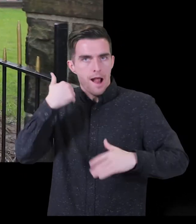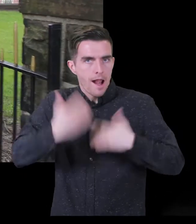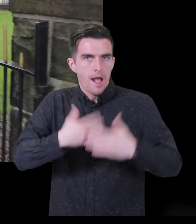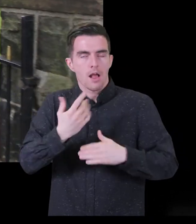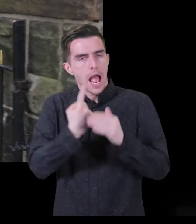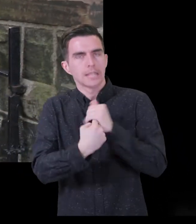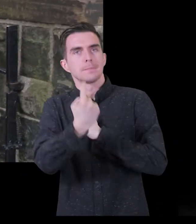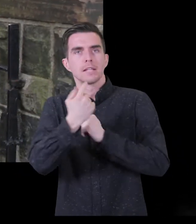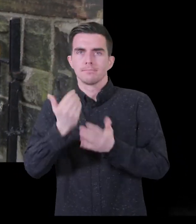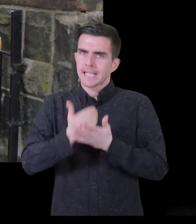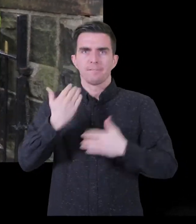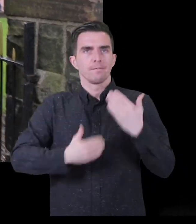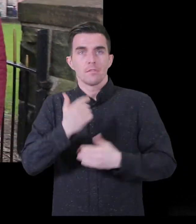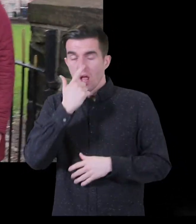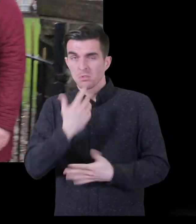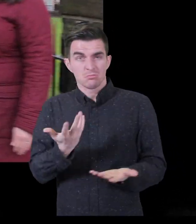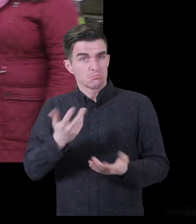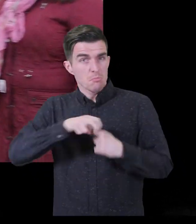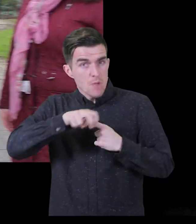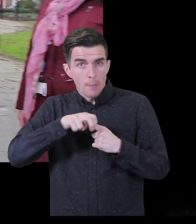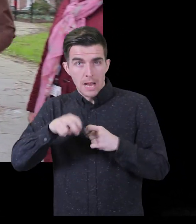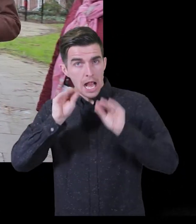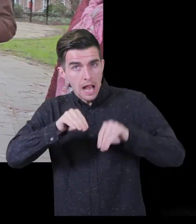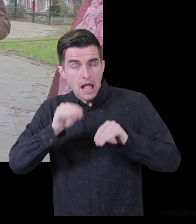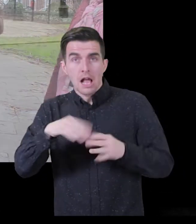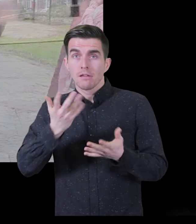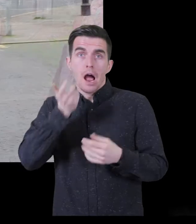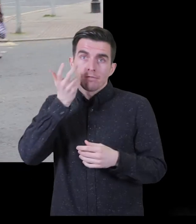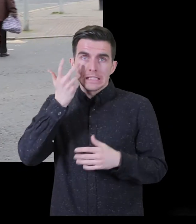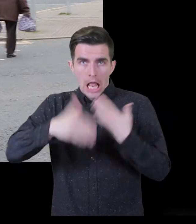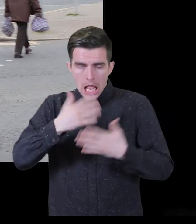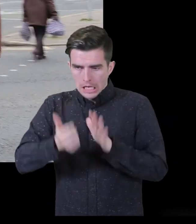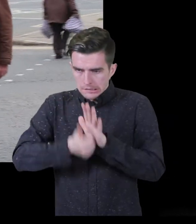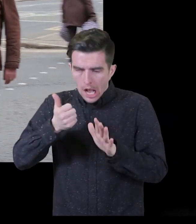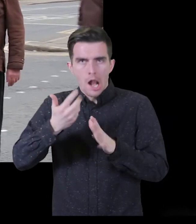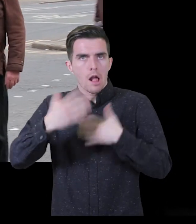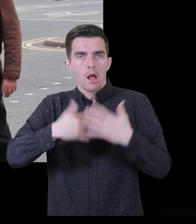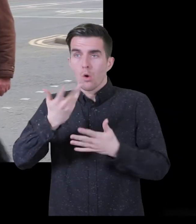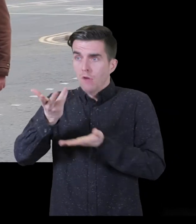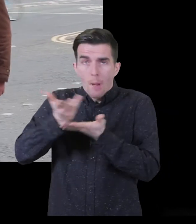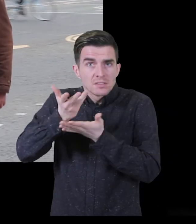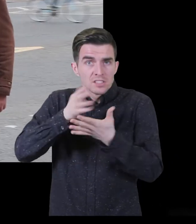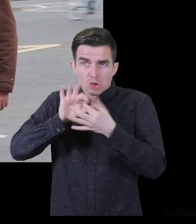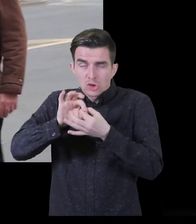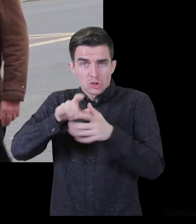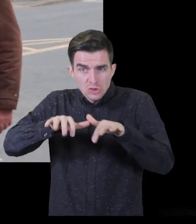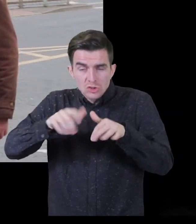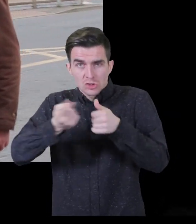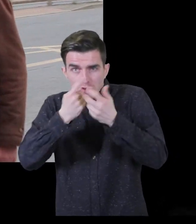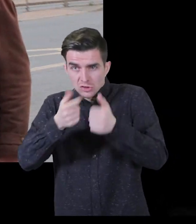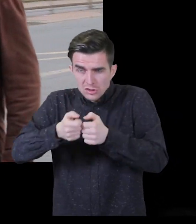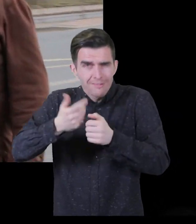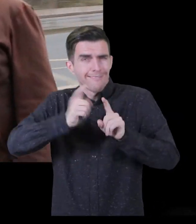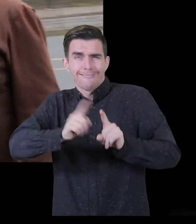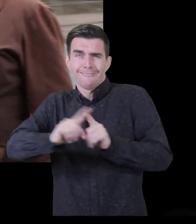daily living skills and communication methods. They can teach new techniques and or provide aids and equipment